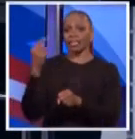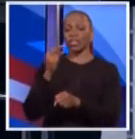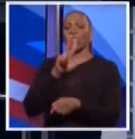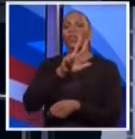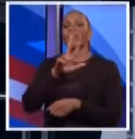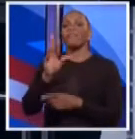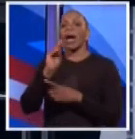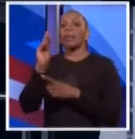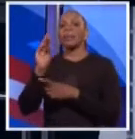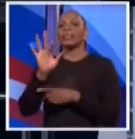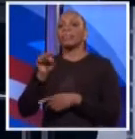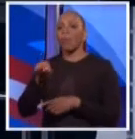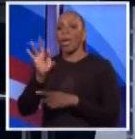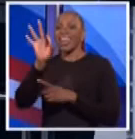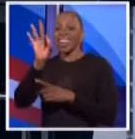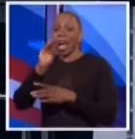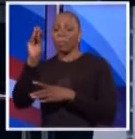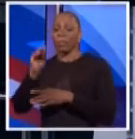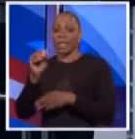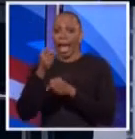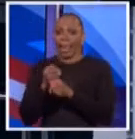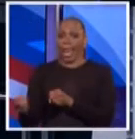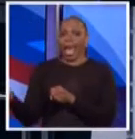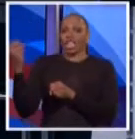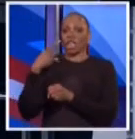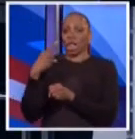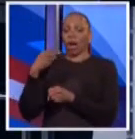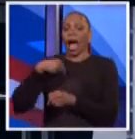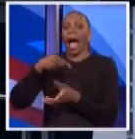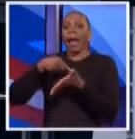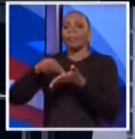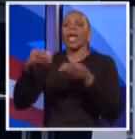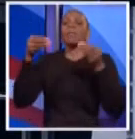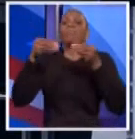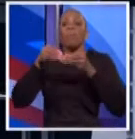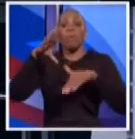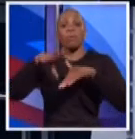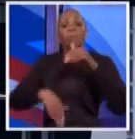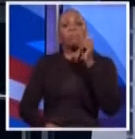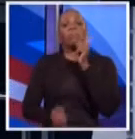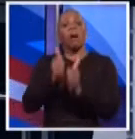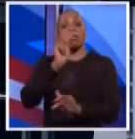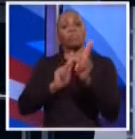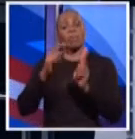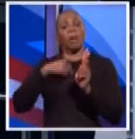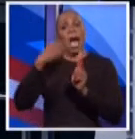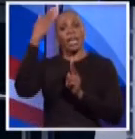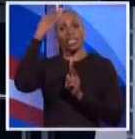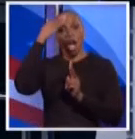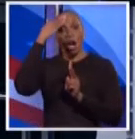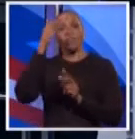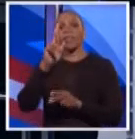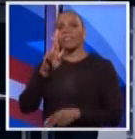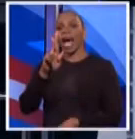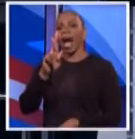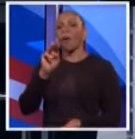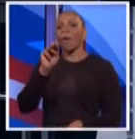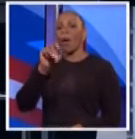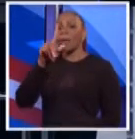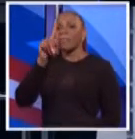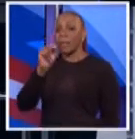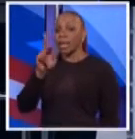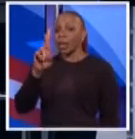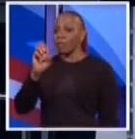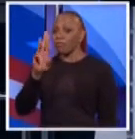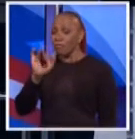% the year before. I paid more than most people I know. The issue with Mitt Romney, Scott, was that he paid, he said, about